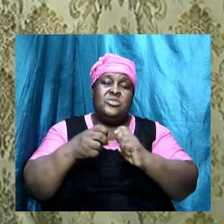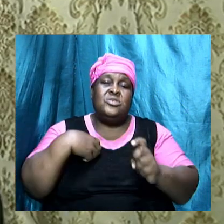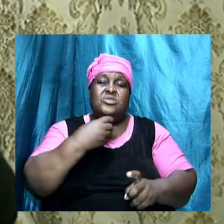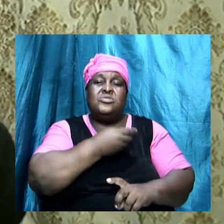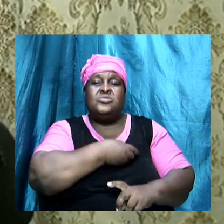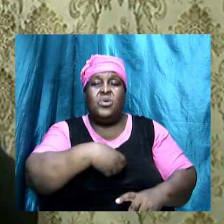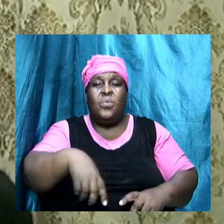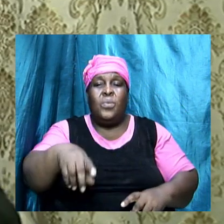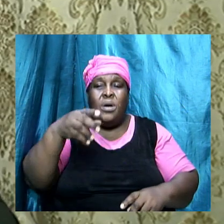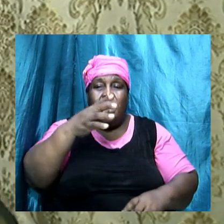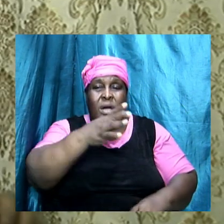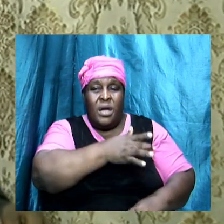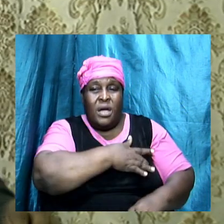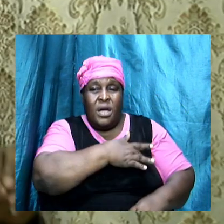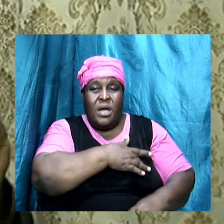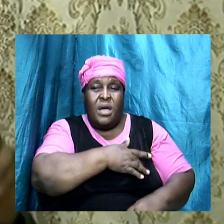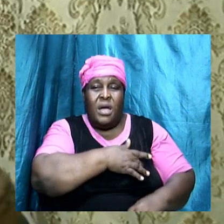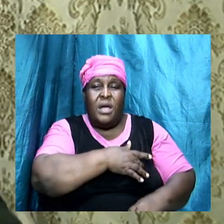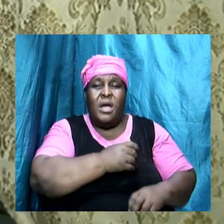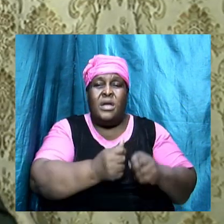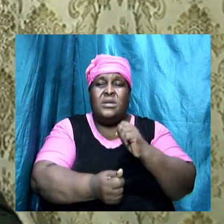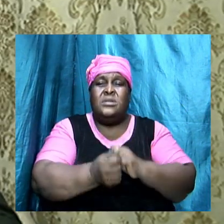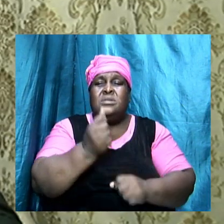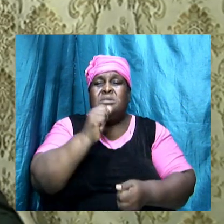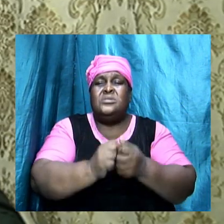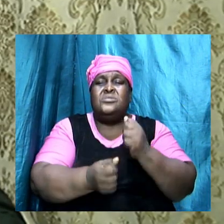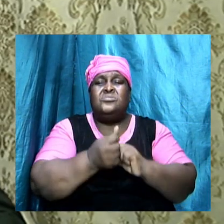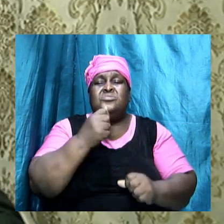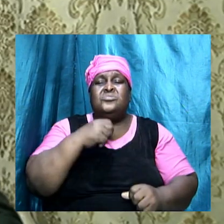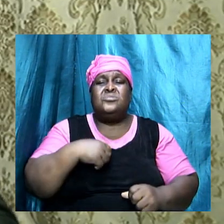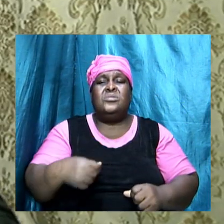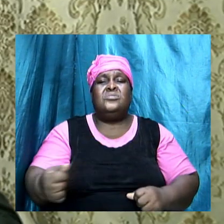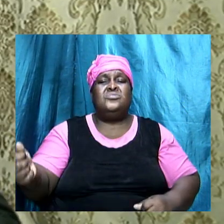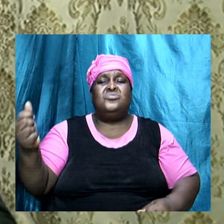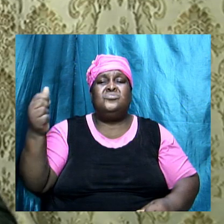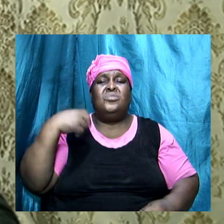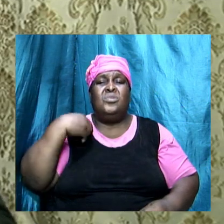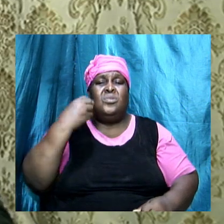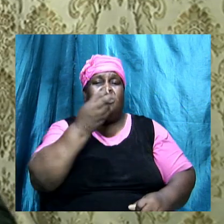temples, and the doctrine of Baal will teach people that look here, it is okay,